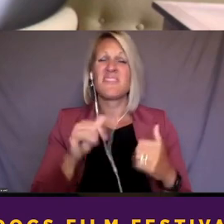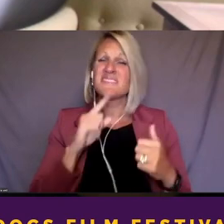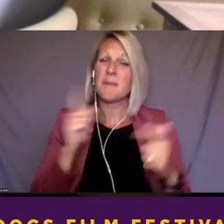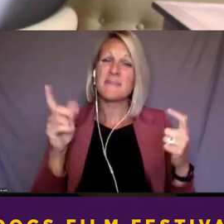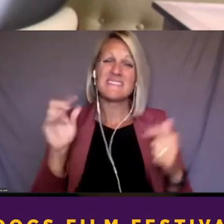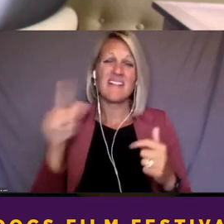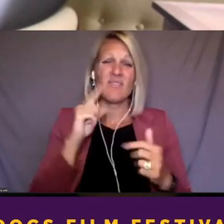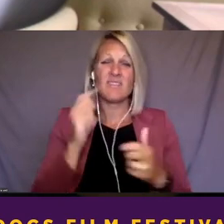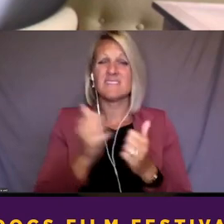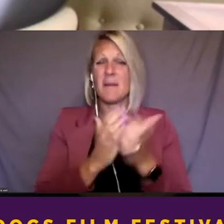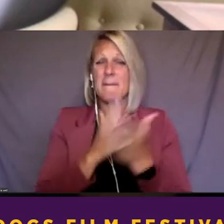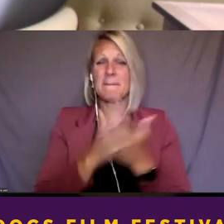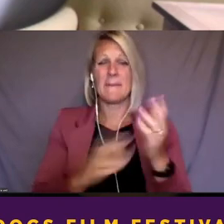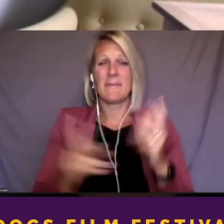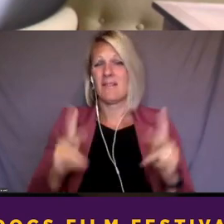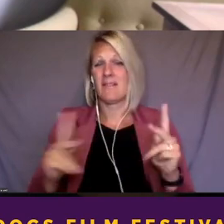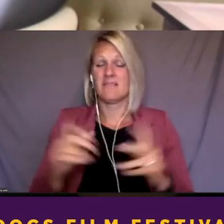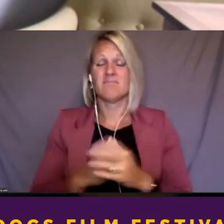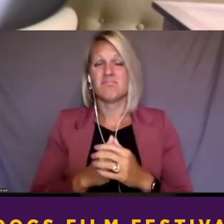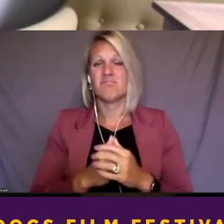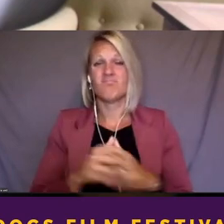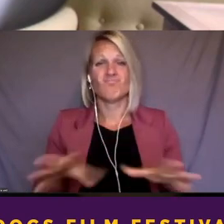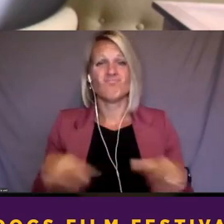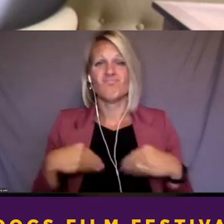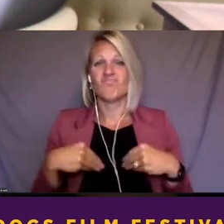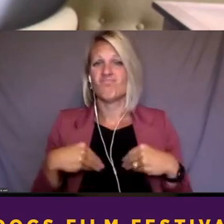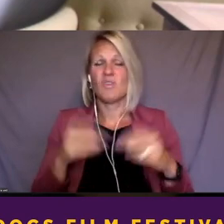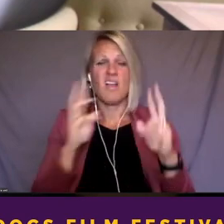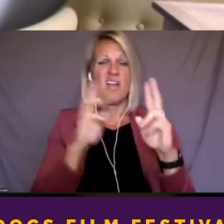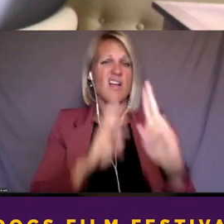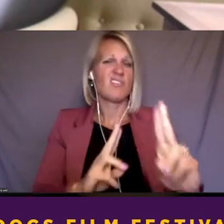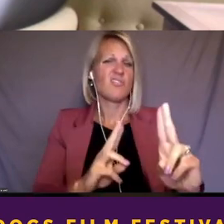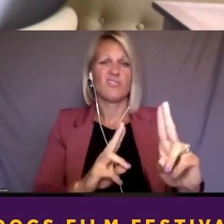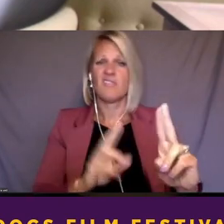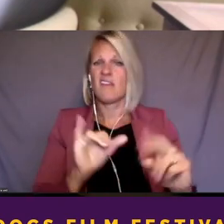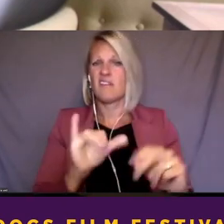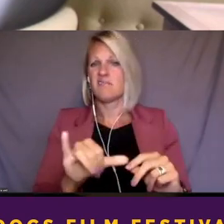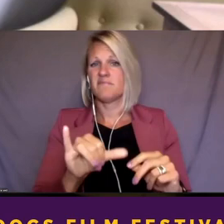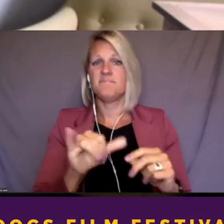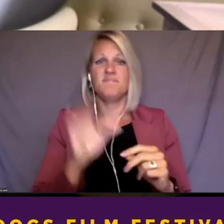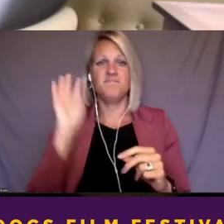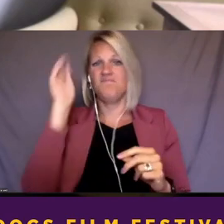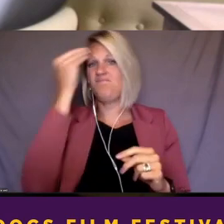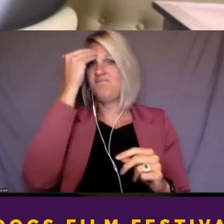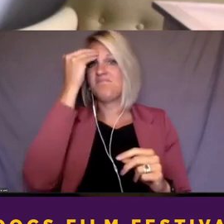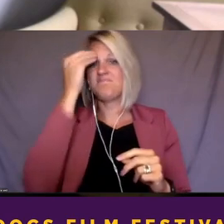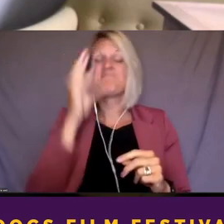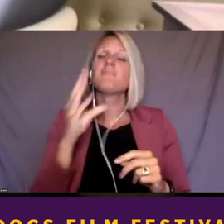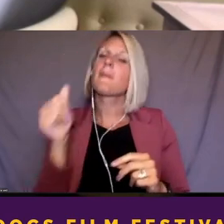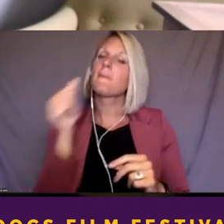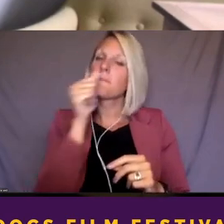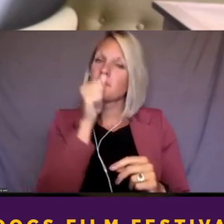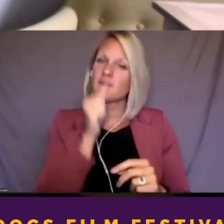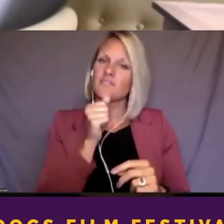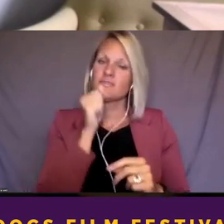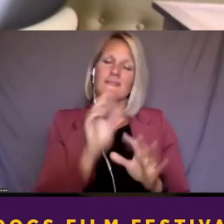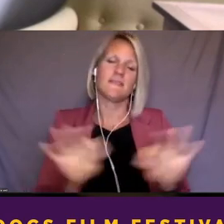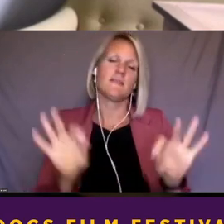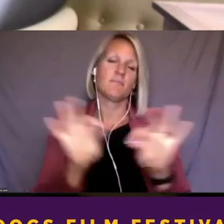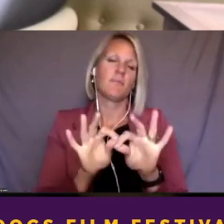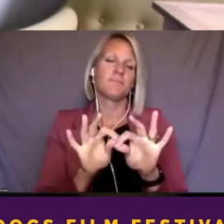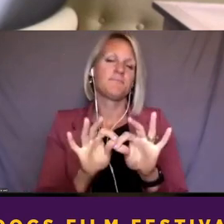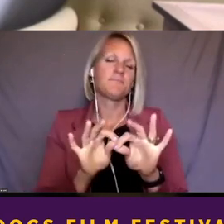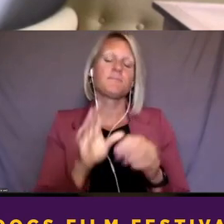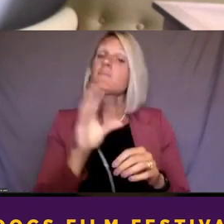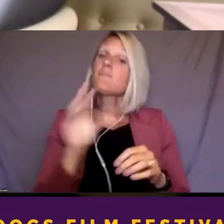some people. Um, and, and, and, and very cognizant of that and being patient, um, and trying to, if there's